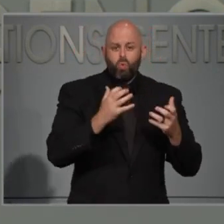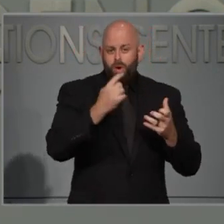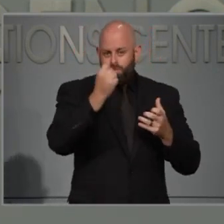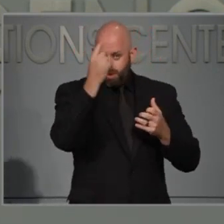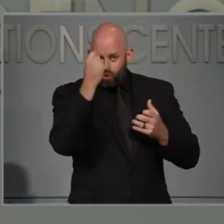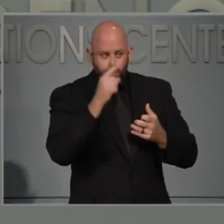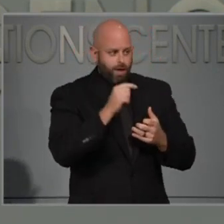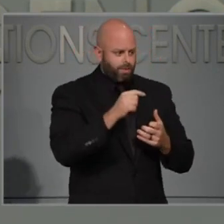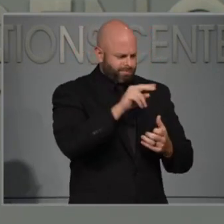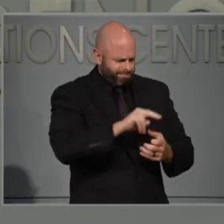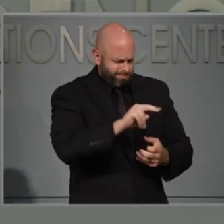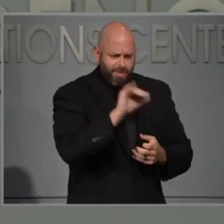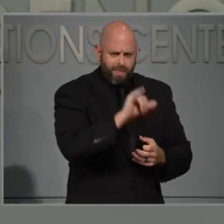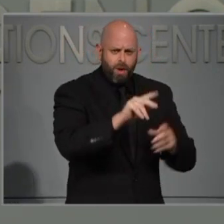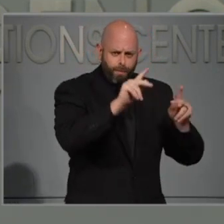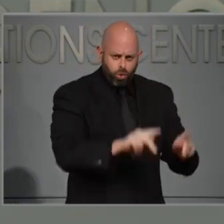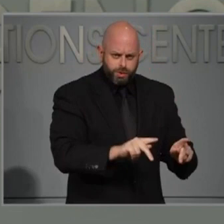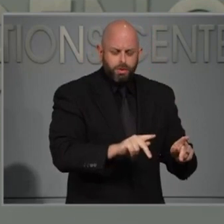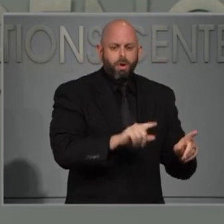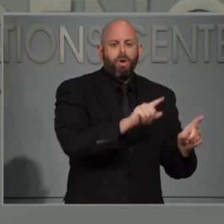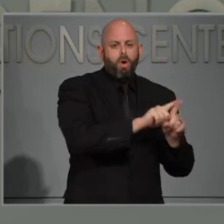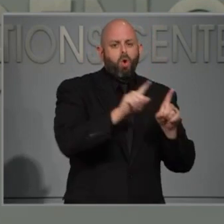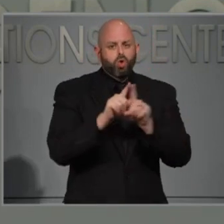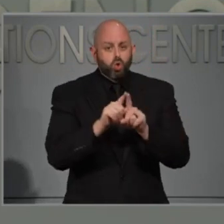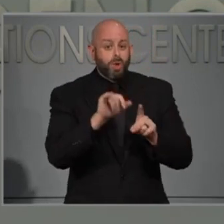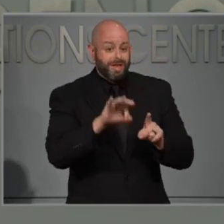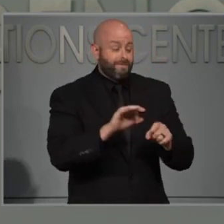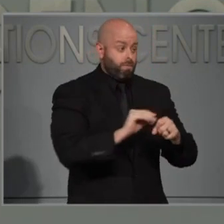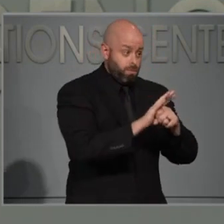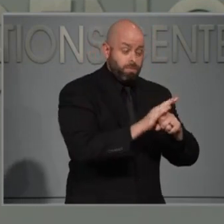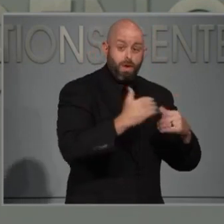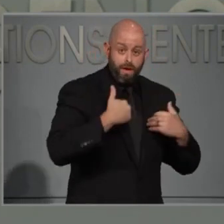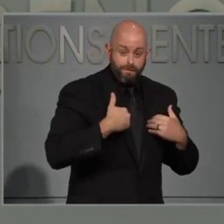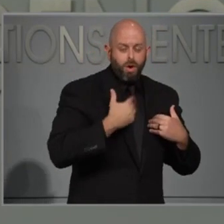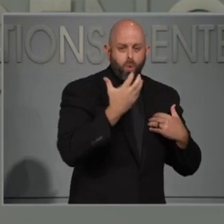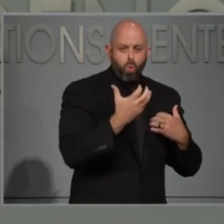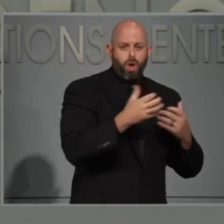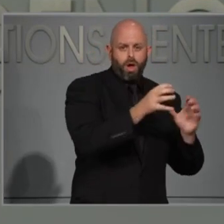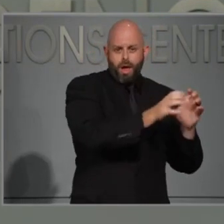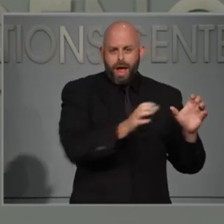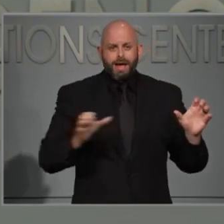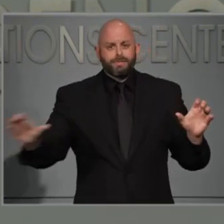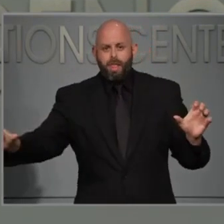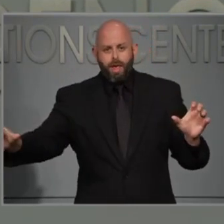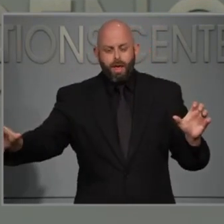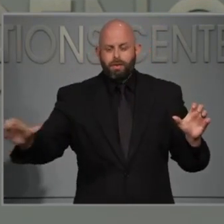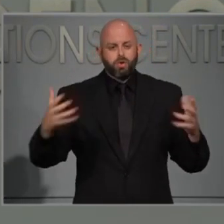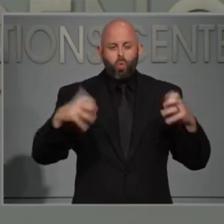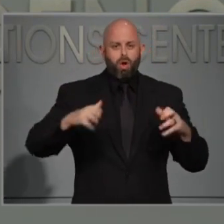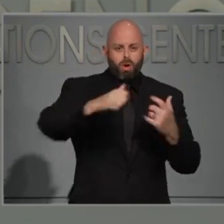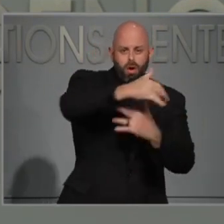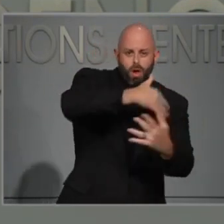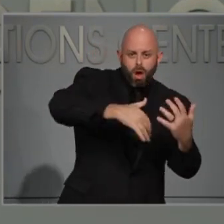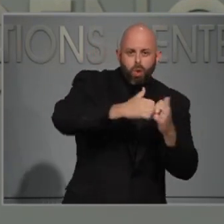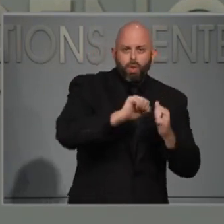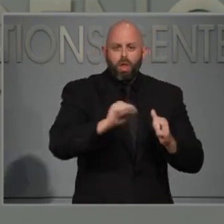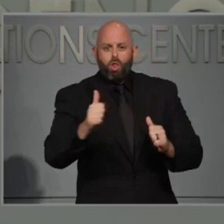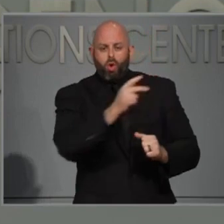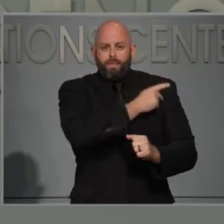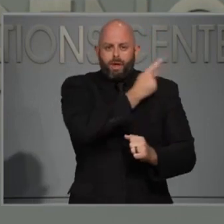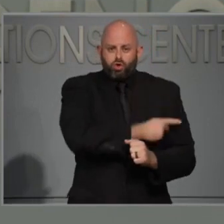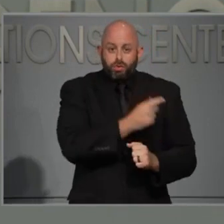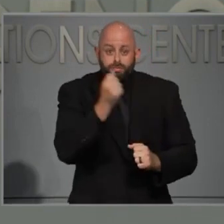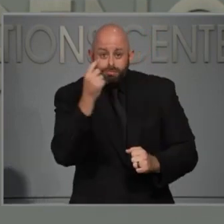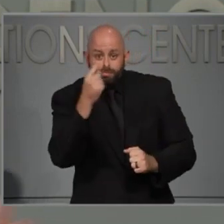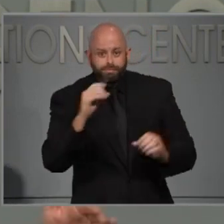pattern, but also for isolating them, right? And making sure that they are not commingled with other patients who are not COVID